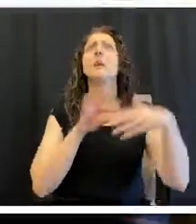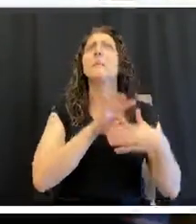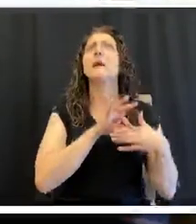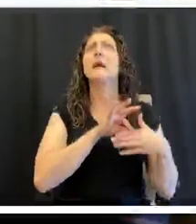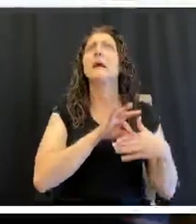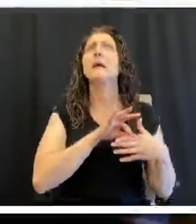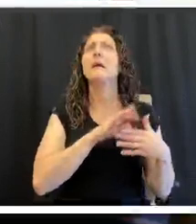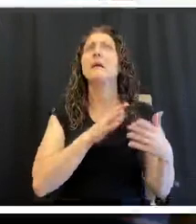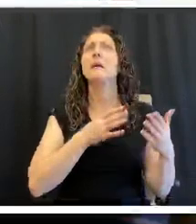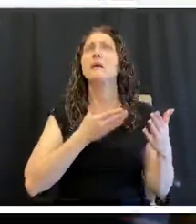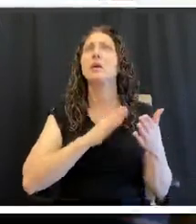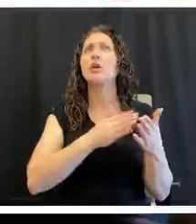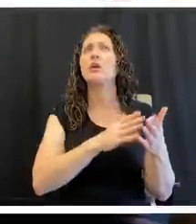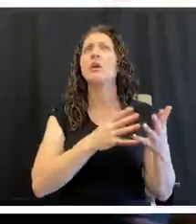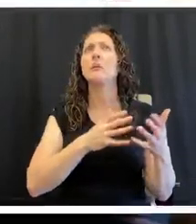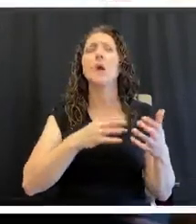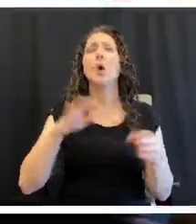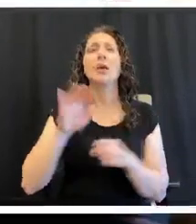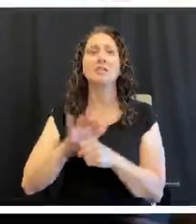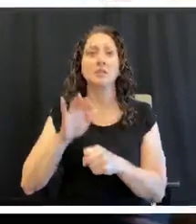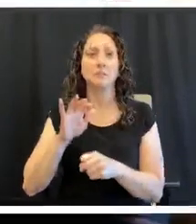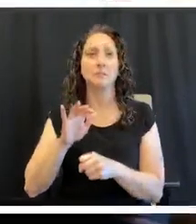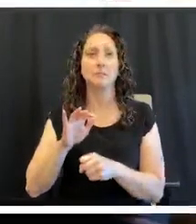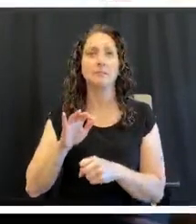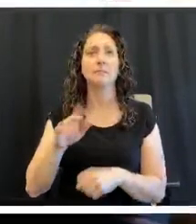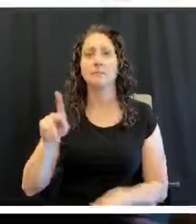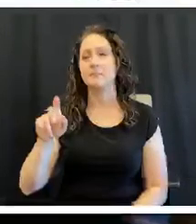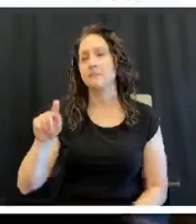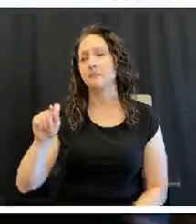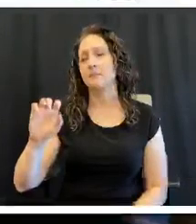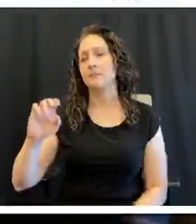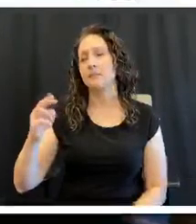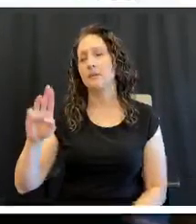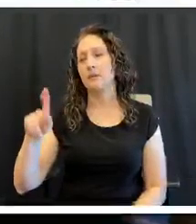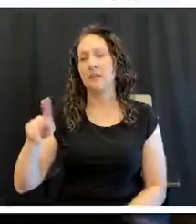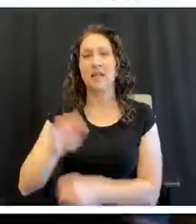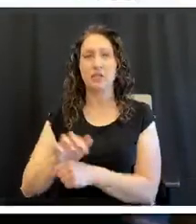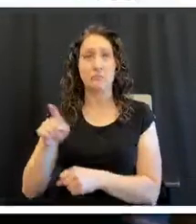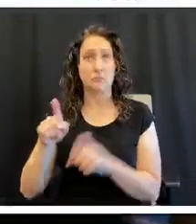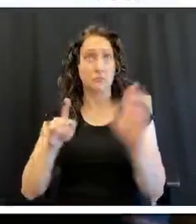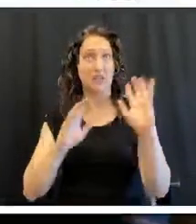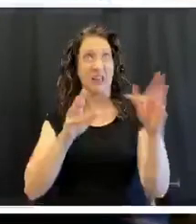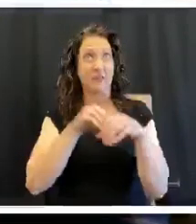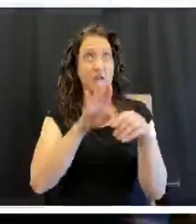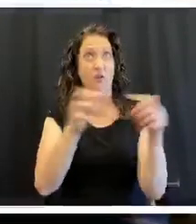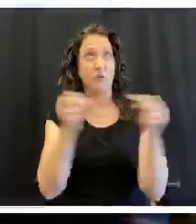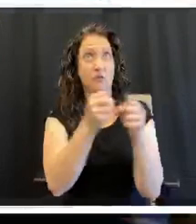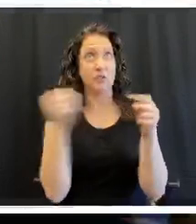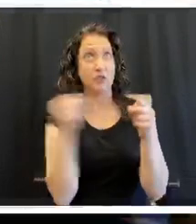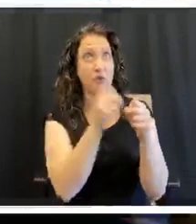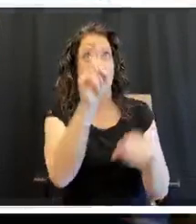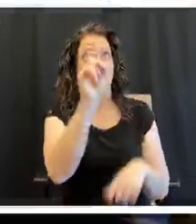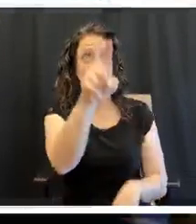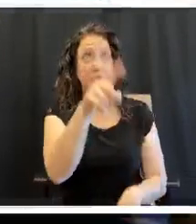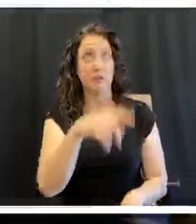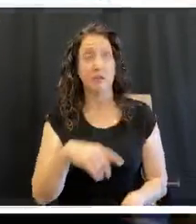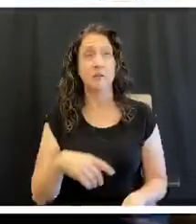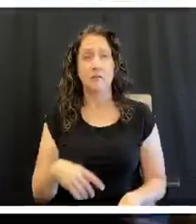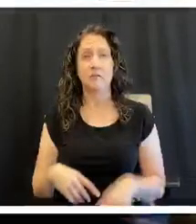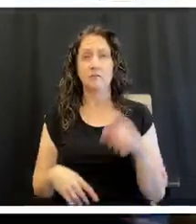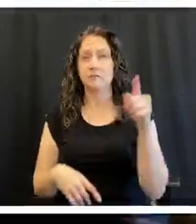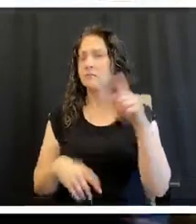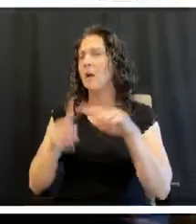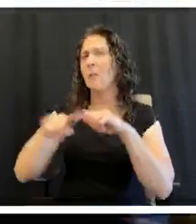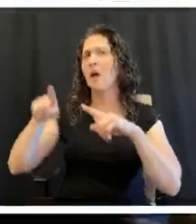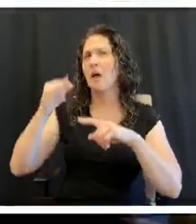Ketchup. Cooked meat. Ketchup. You keep your ketchup in your refrigerator? Yeah. You go to a restaurant, where's the ketchup